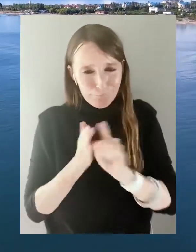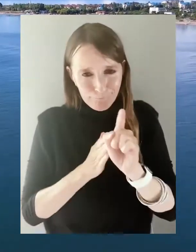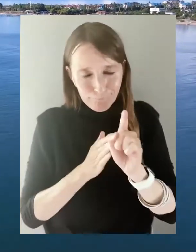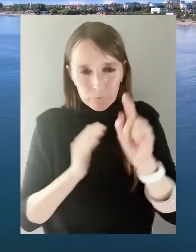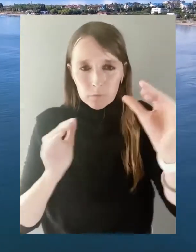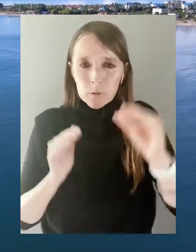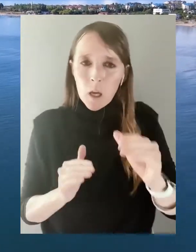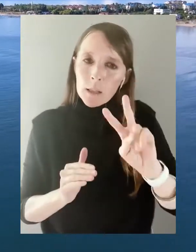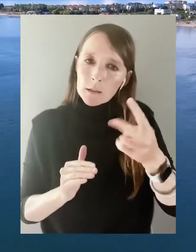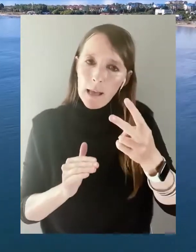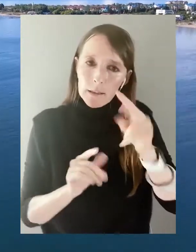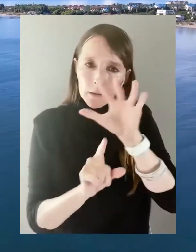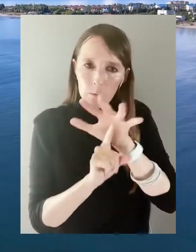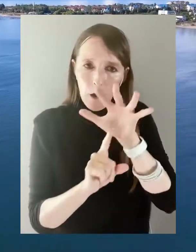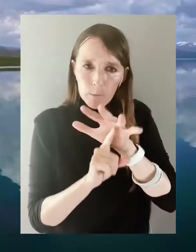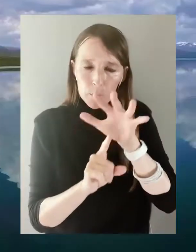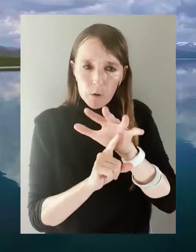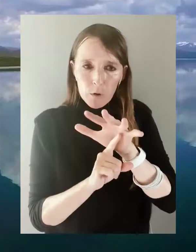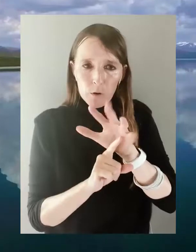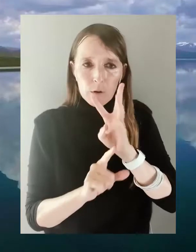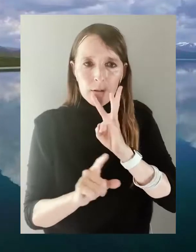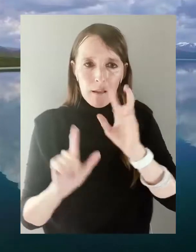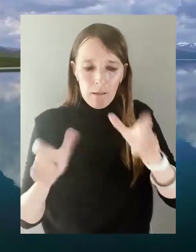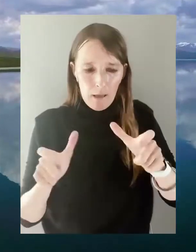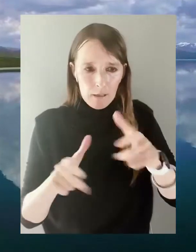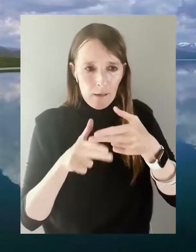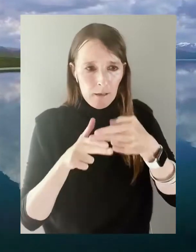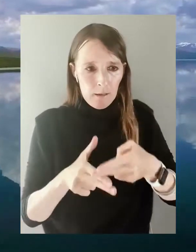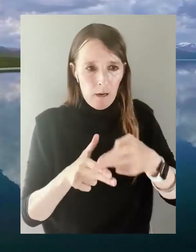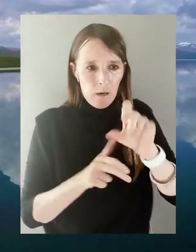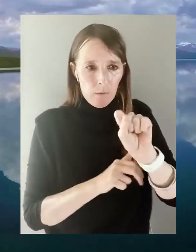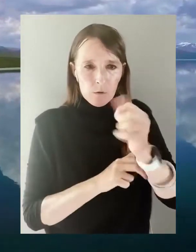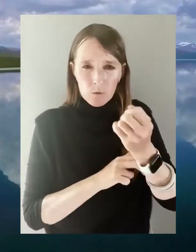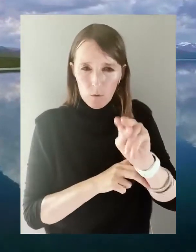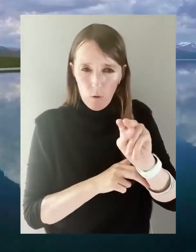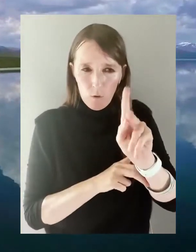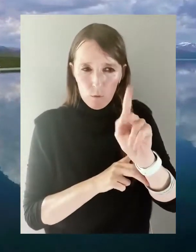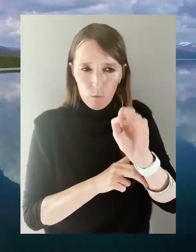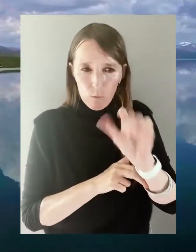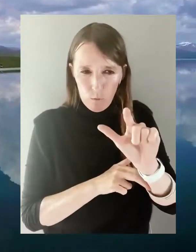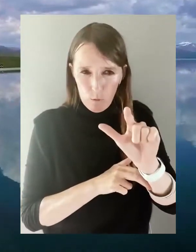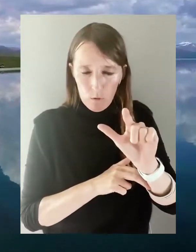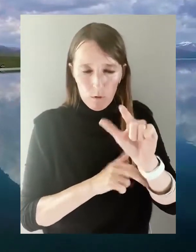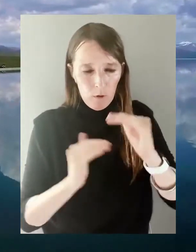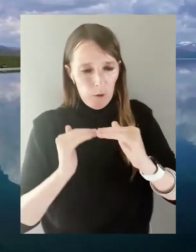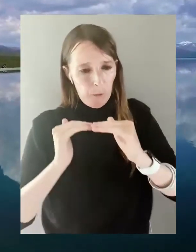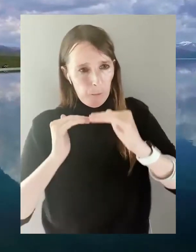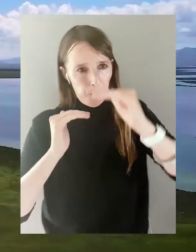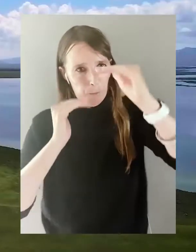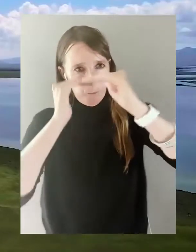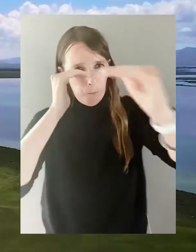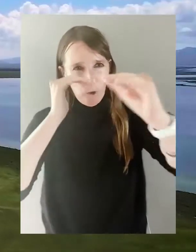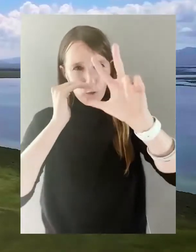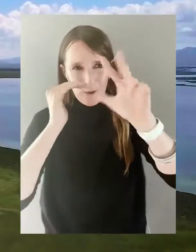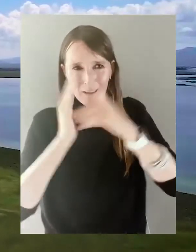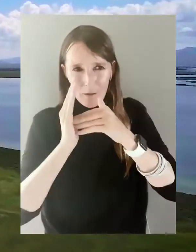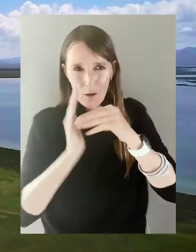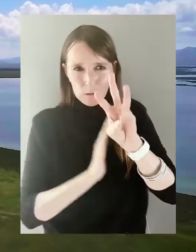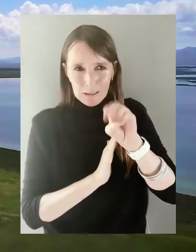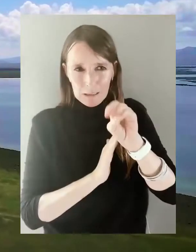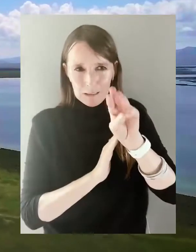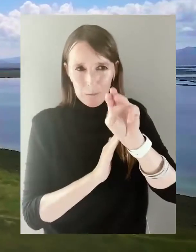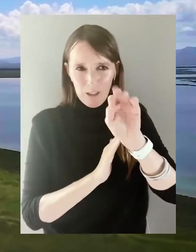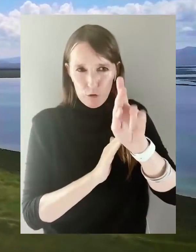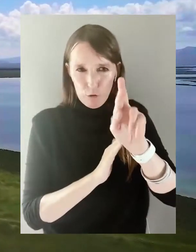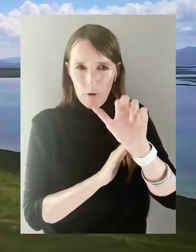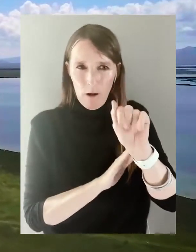beauty and amazing landscapes. The second, largest and most popular lake is called Tsongkul. It is located at